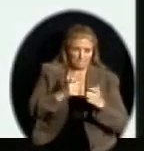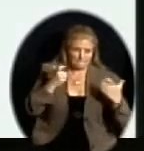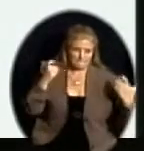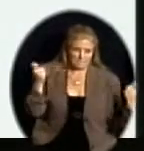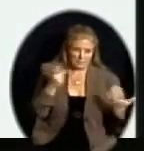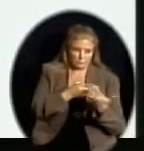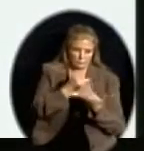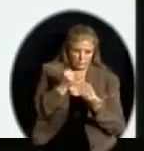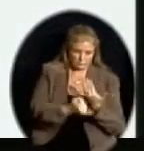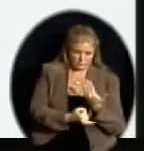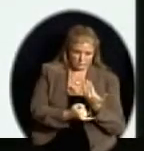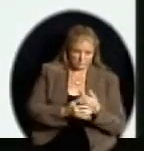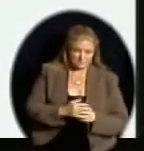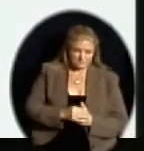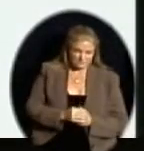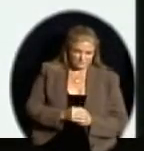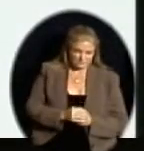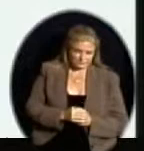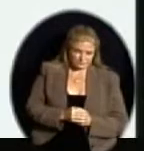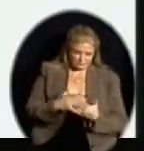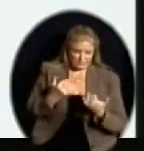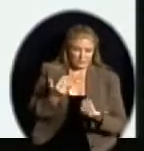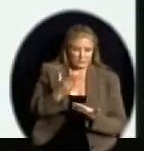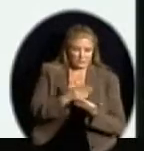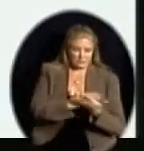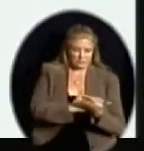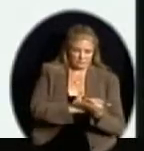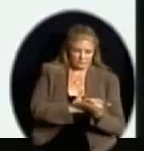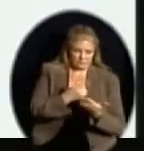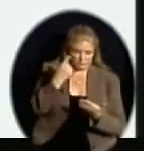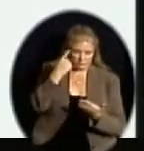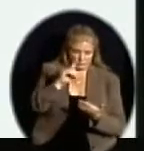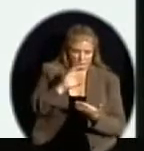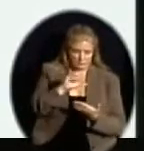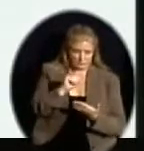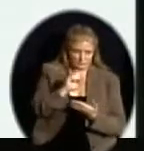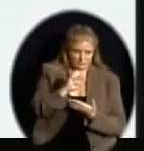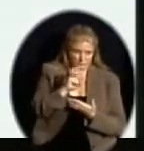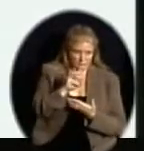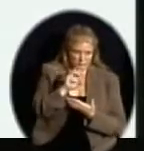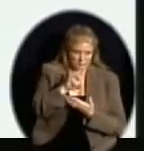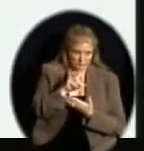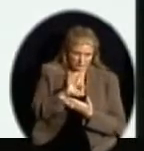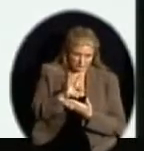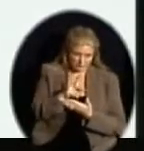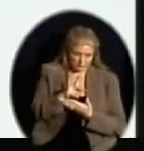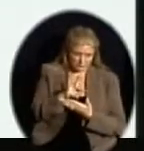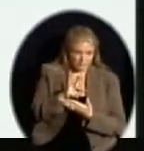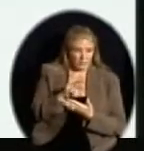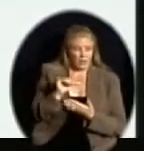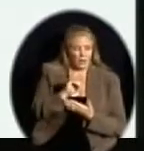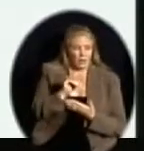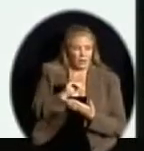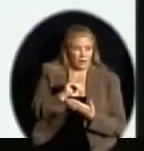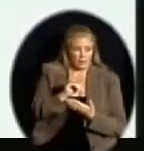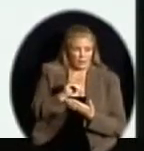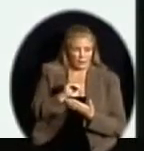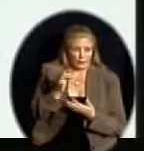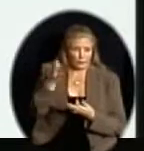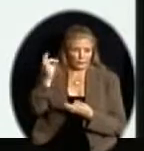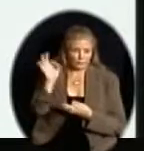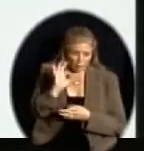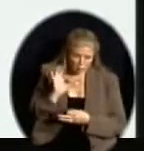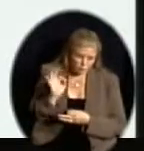This is the major places where we put in casework. Casework is in lieu of the standalone furniture that you'll find in many of their